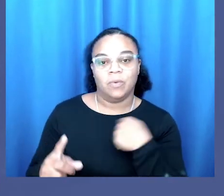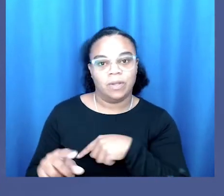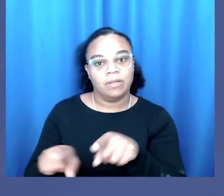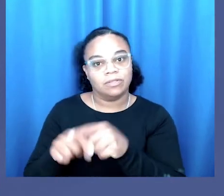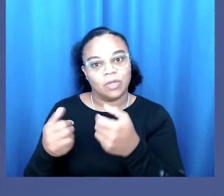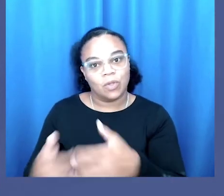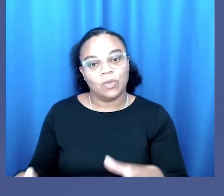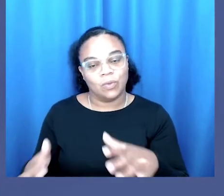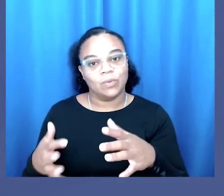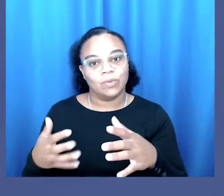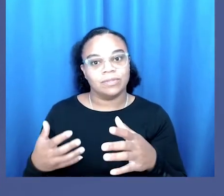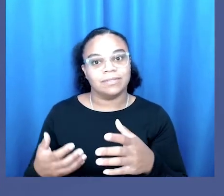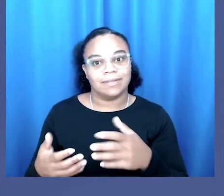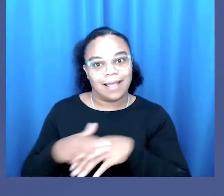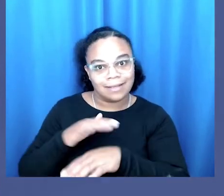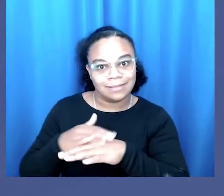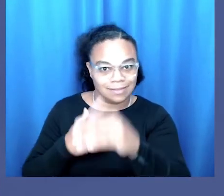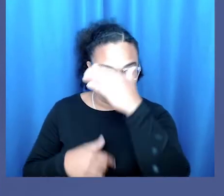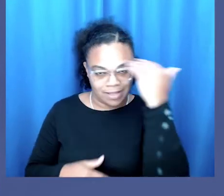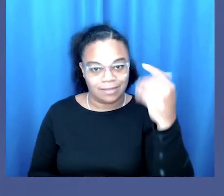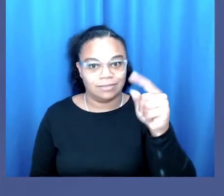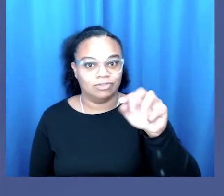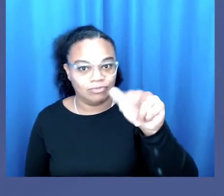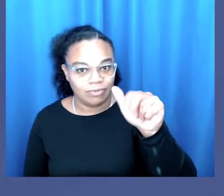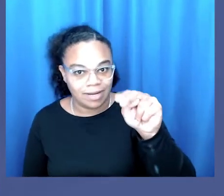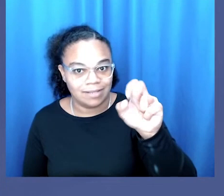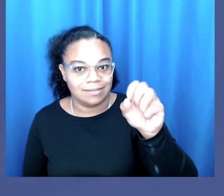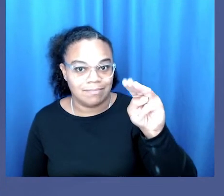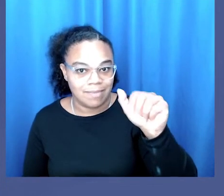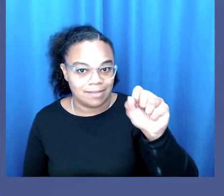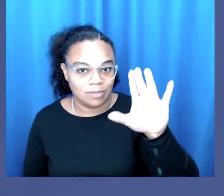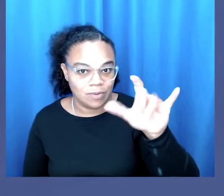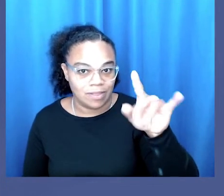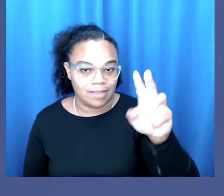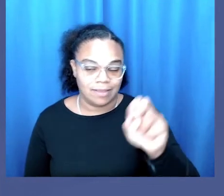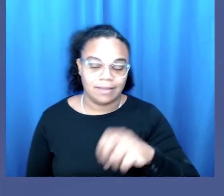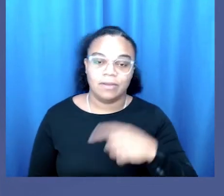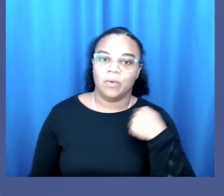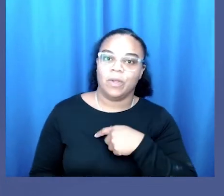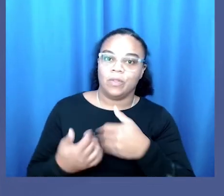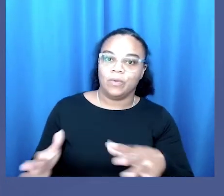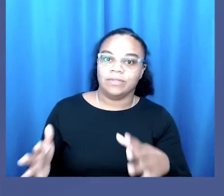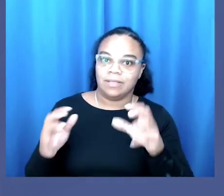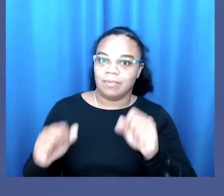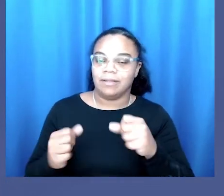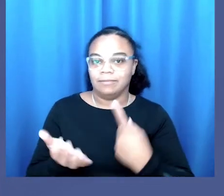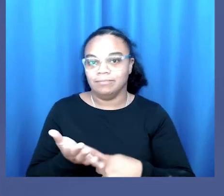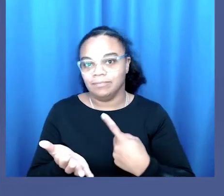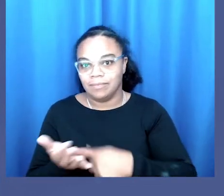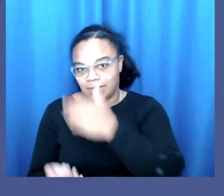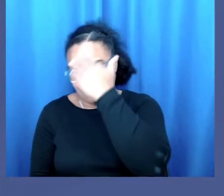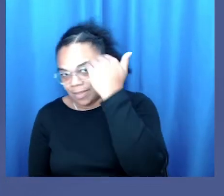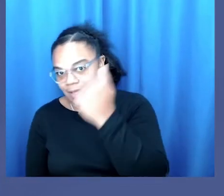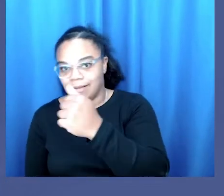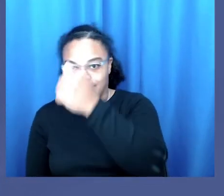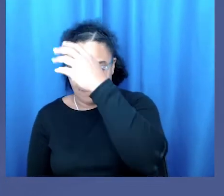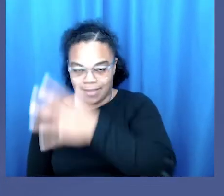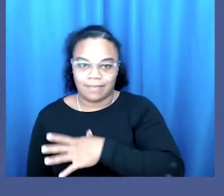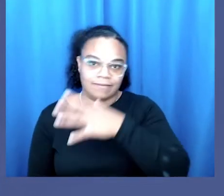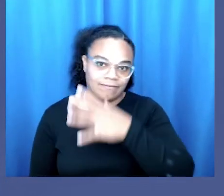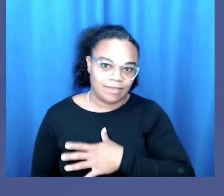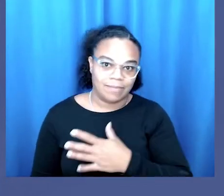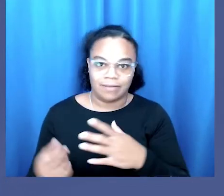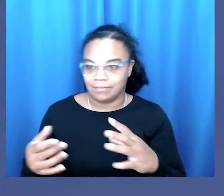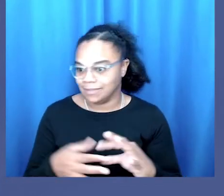access to black trans masculine experiences. We lose the ability to discuss black male and female entanglements.